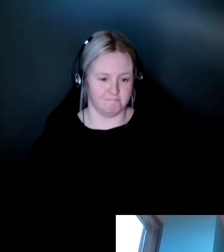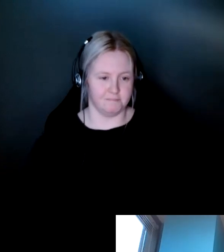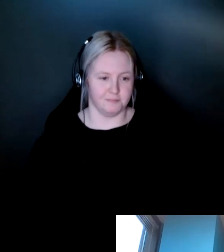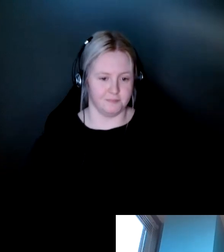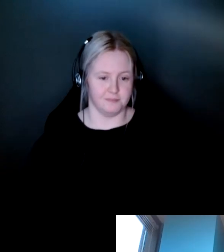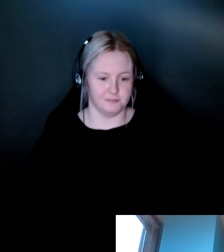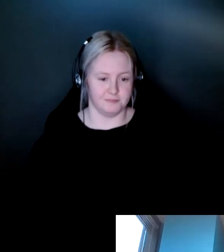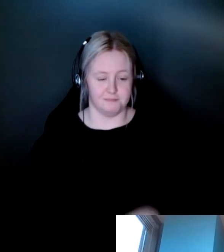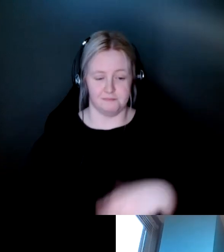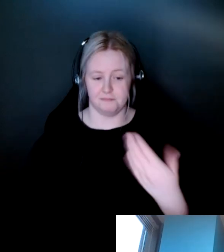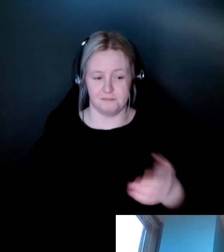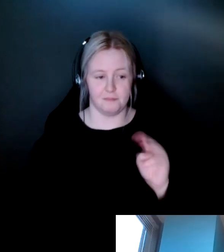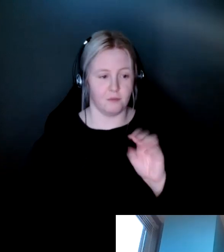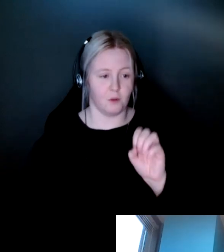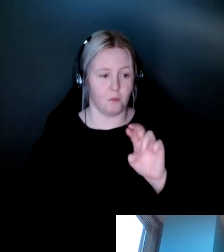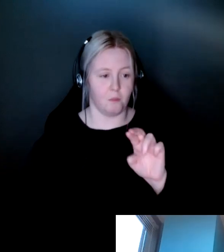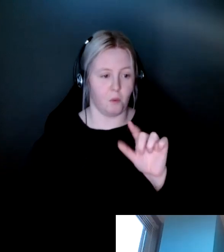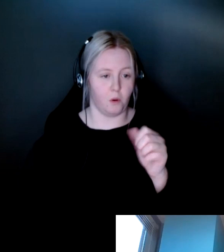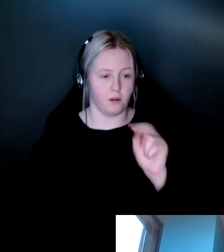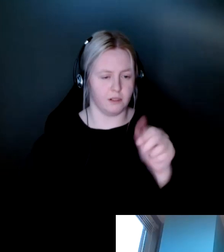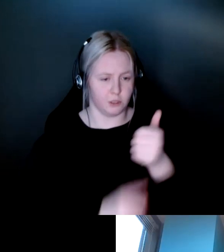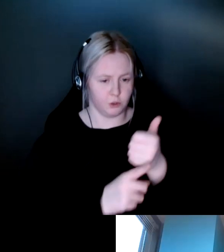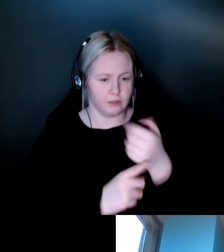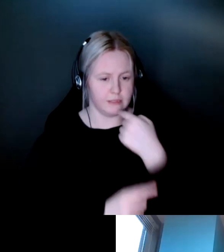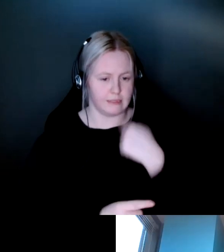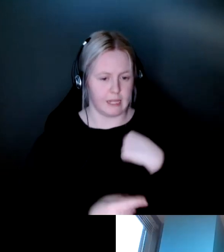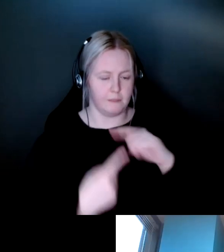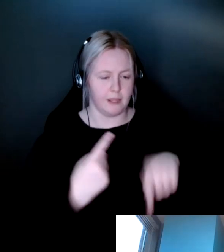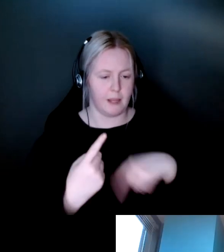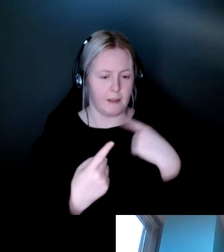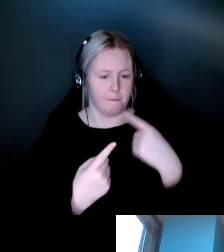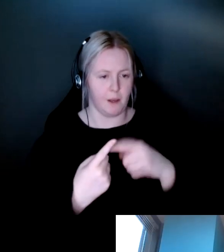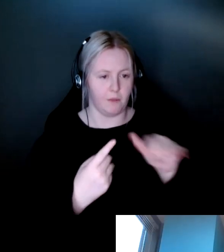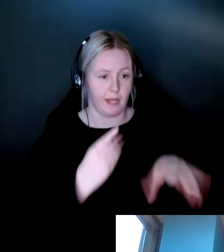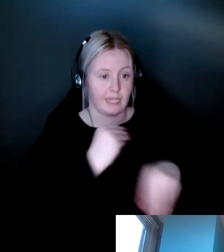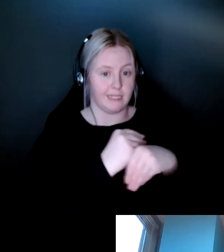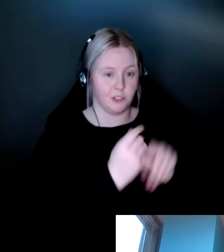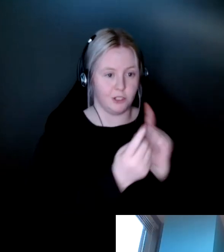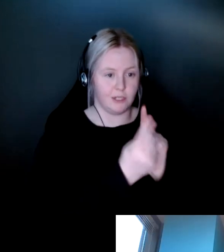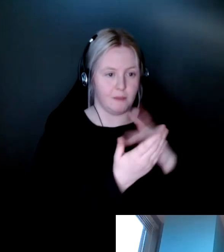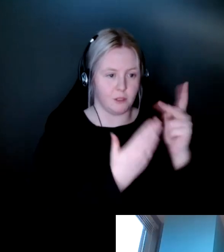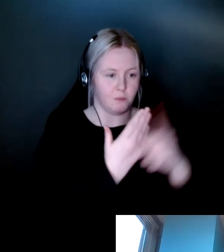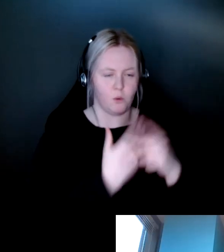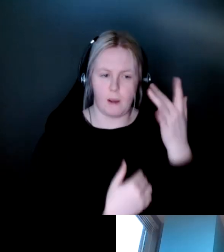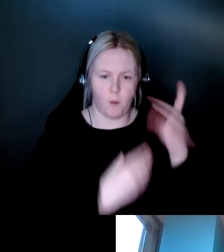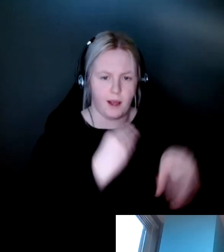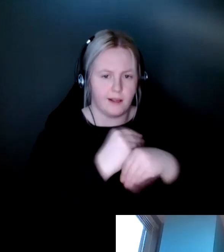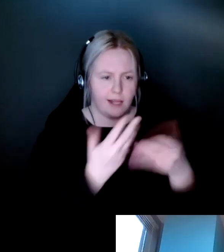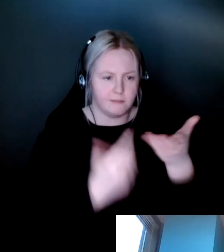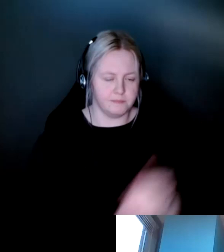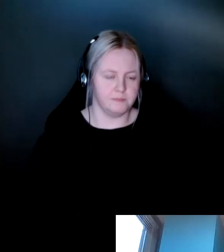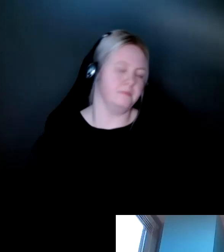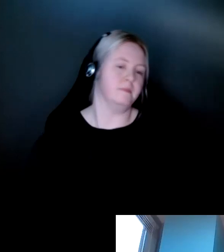And so, Morgan, can you tell me a little bit about what inspired the addition of a mentorship program to the young leaders program? Yeah,